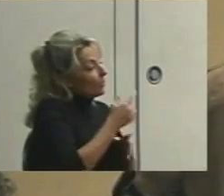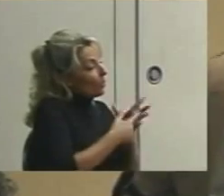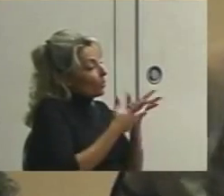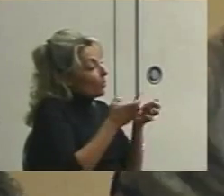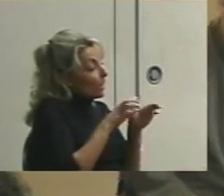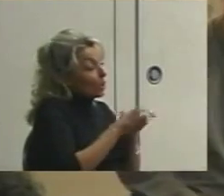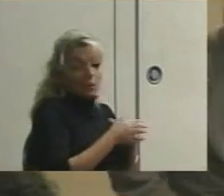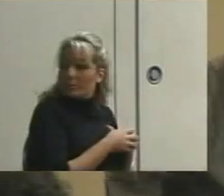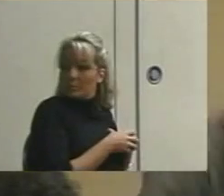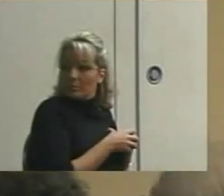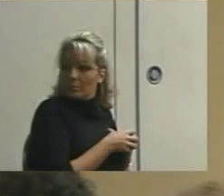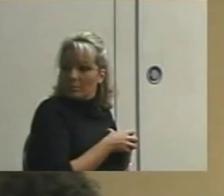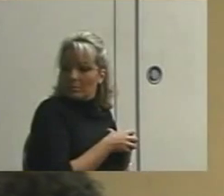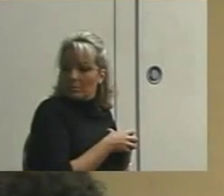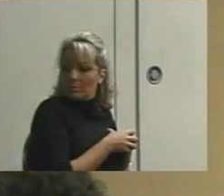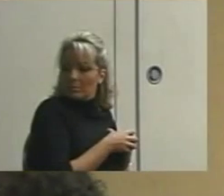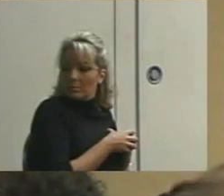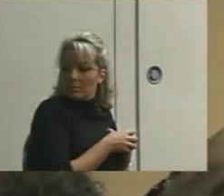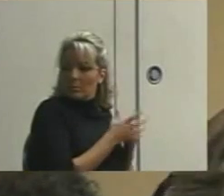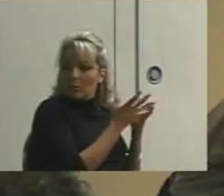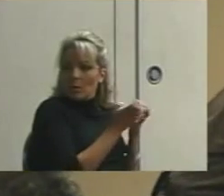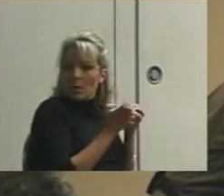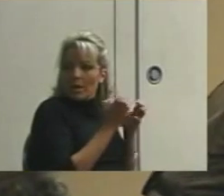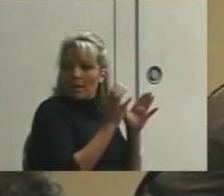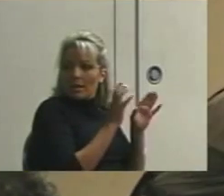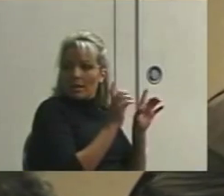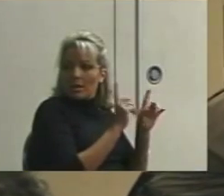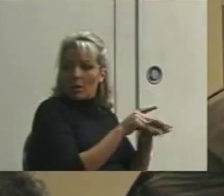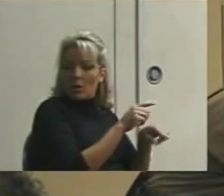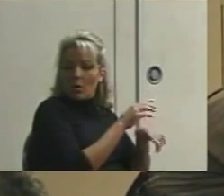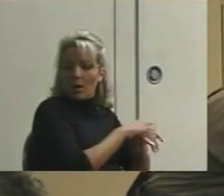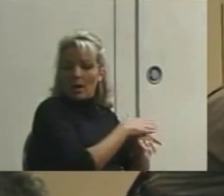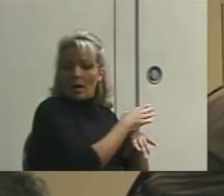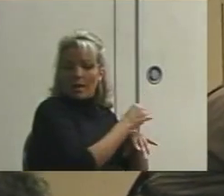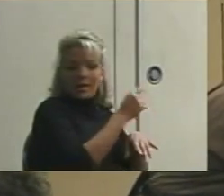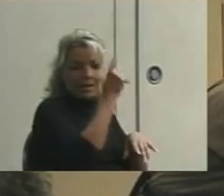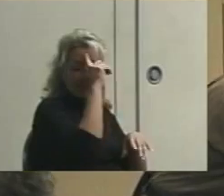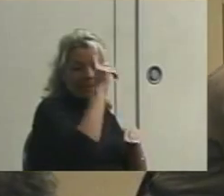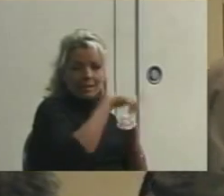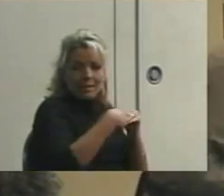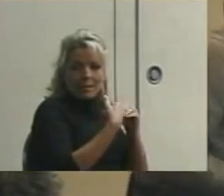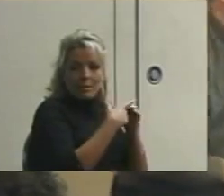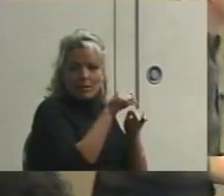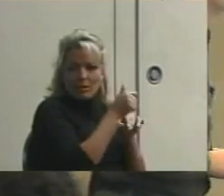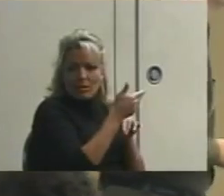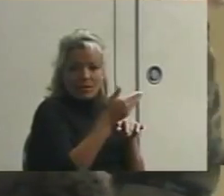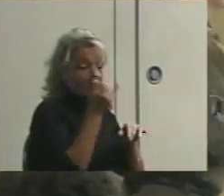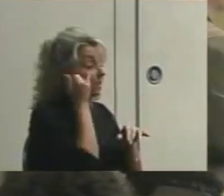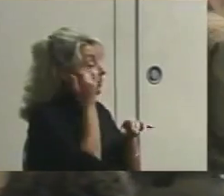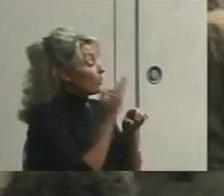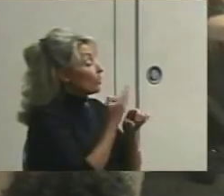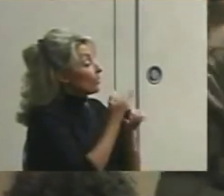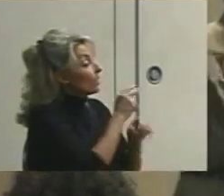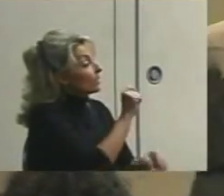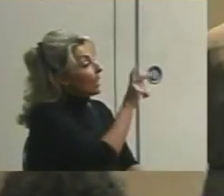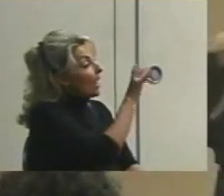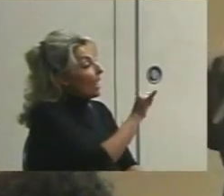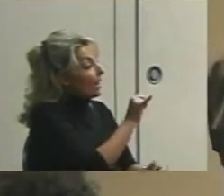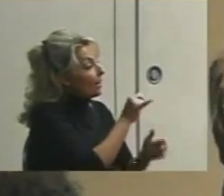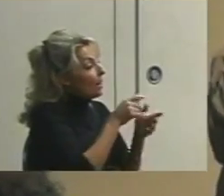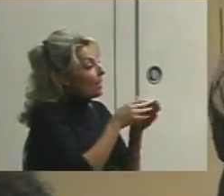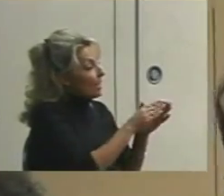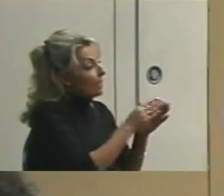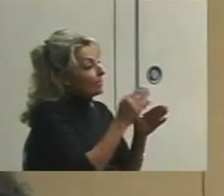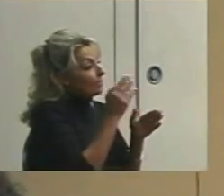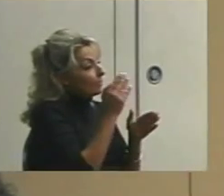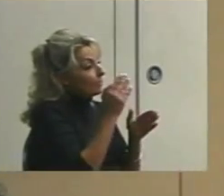we want to go on and think about other things. But if you're going to use this, here's a simple one if